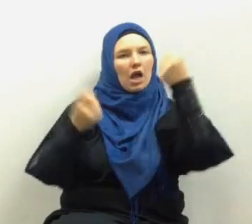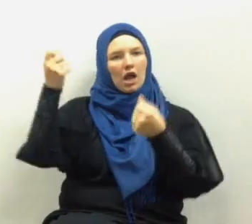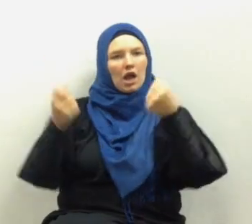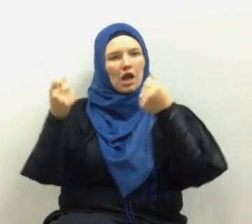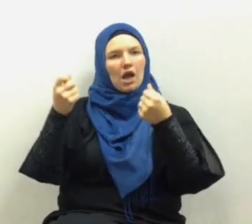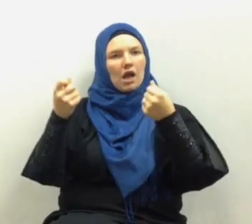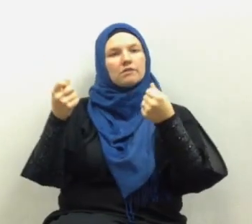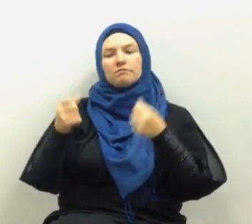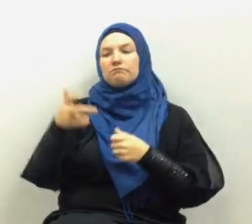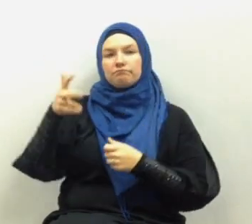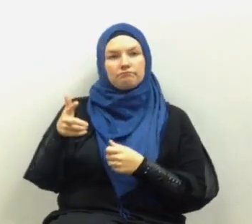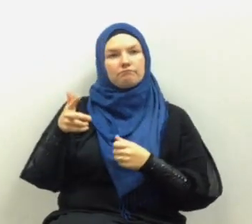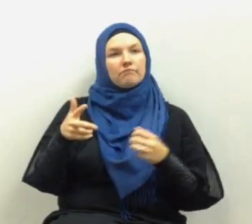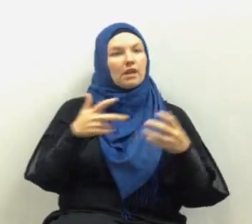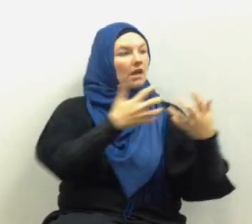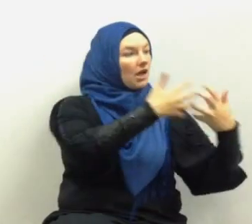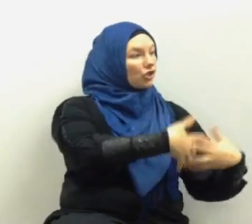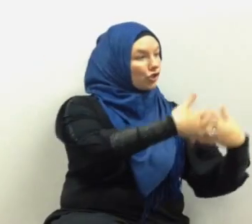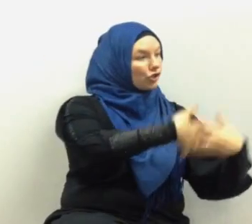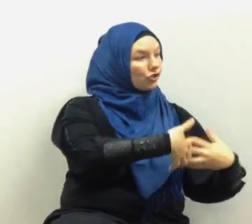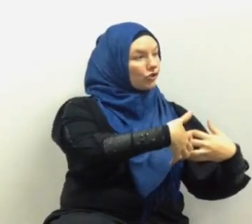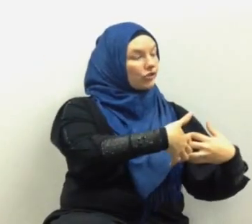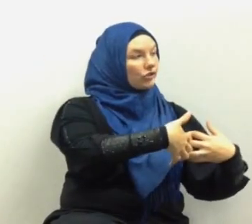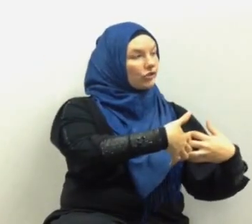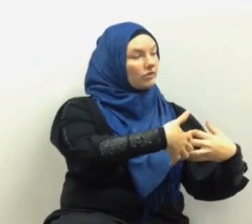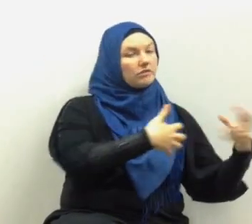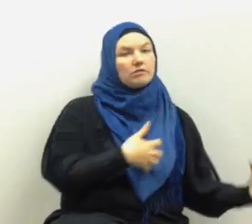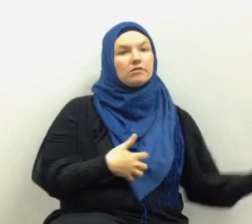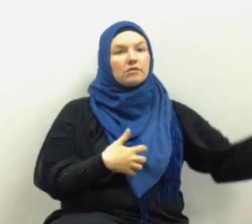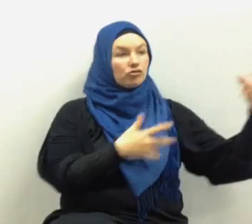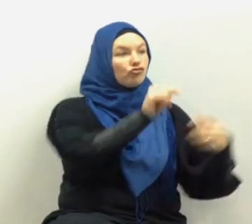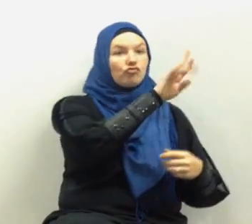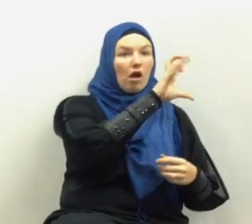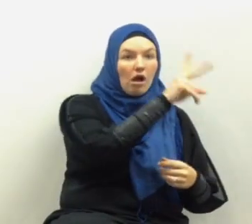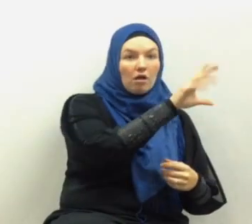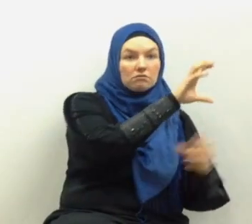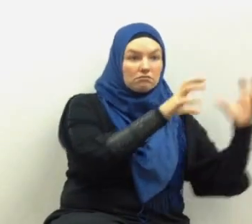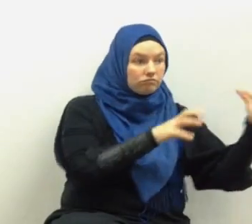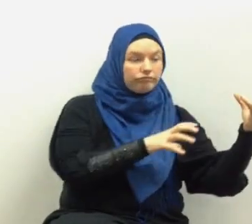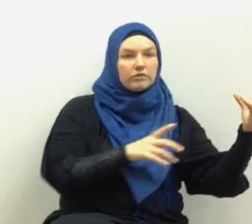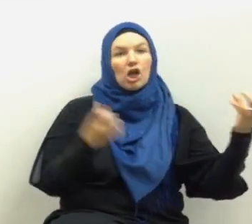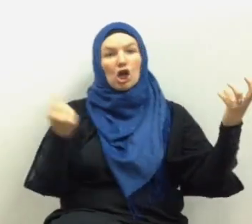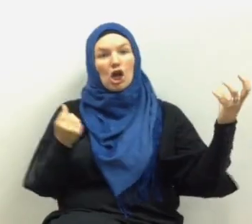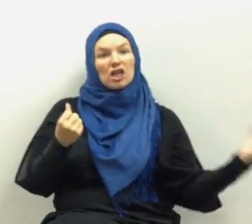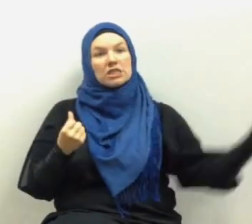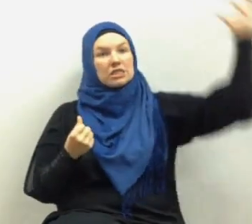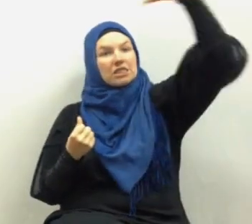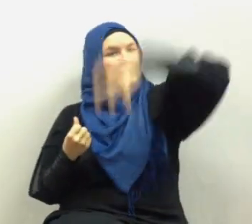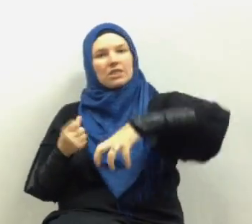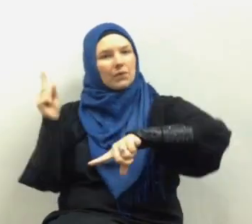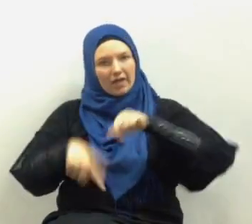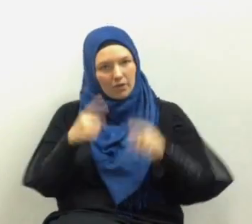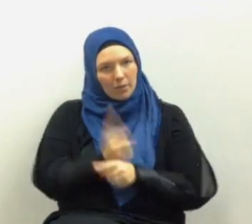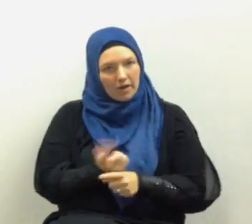you want to use it for a car it's a truck engine you cannot